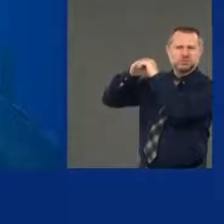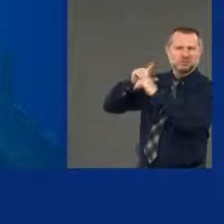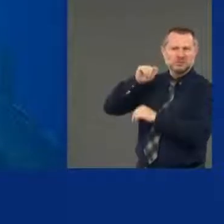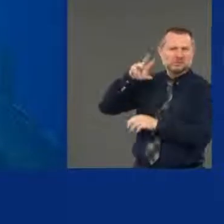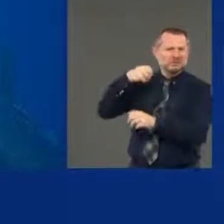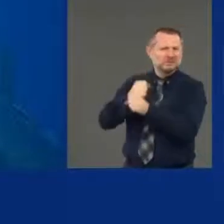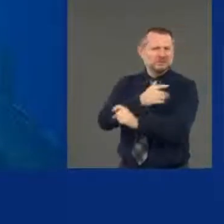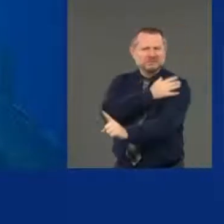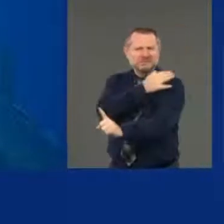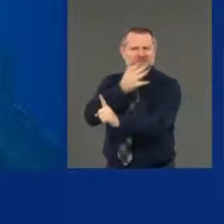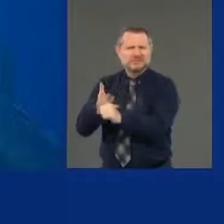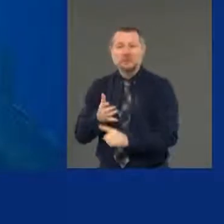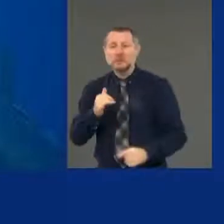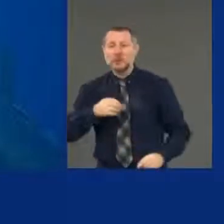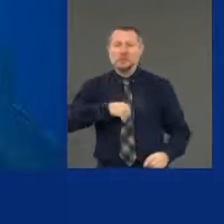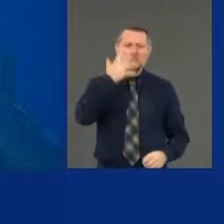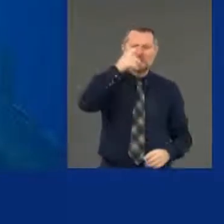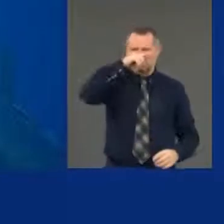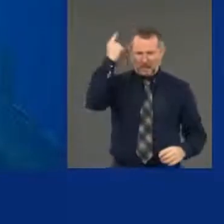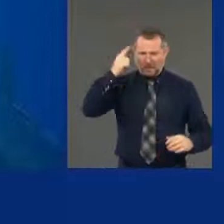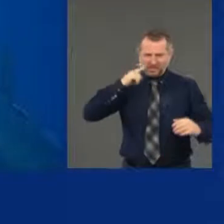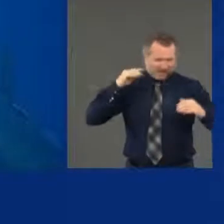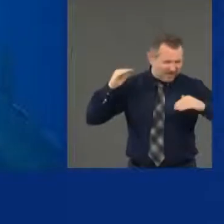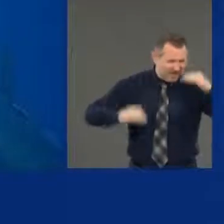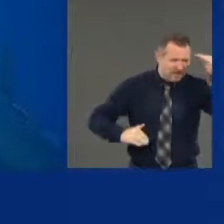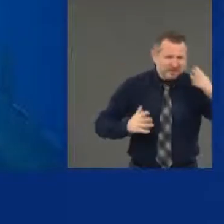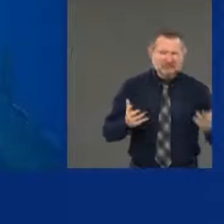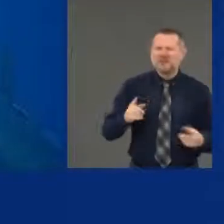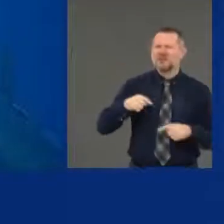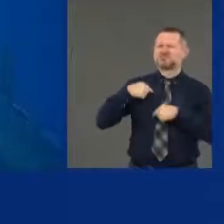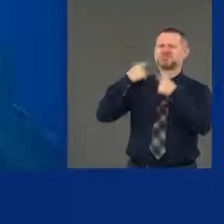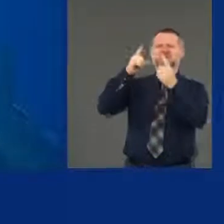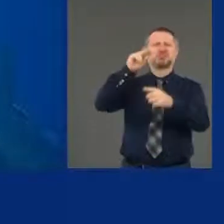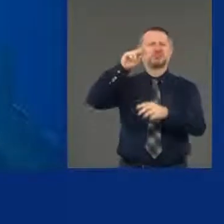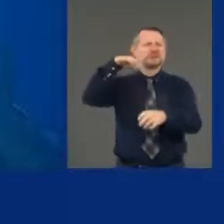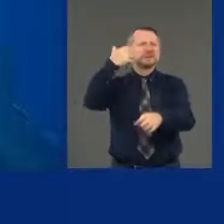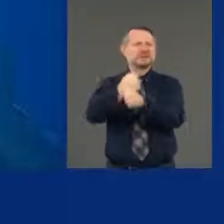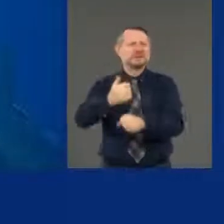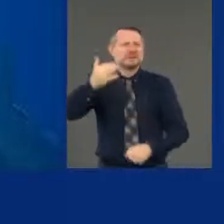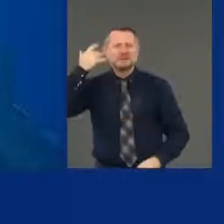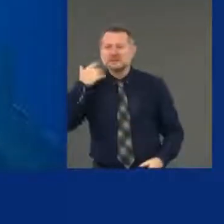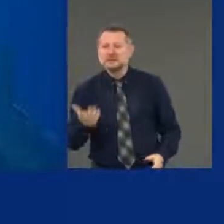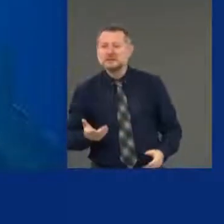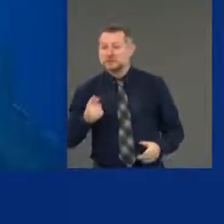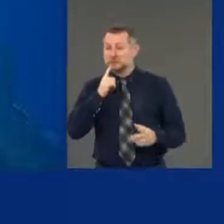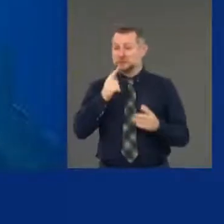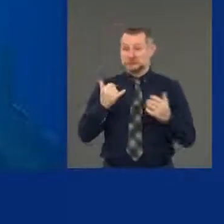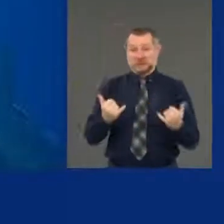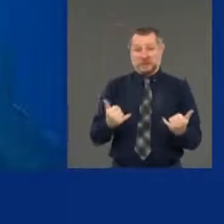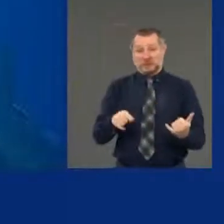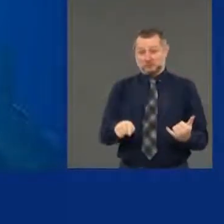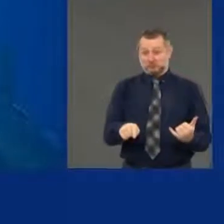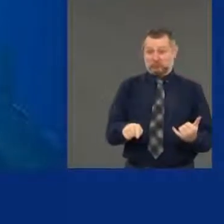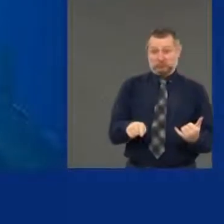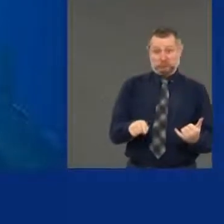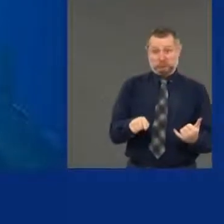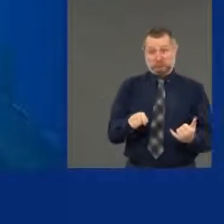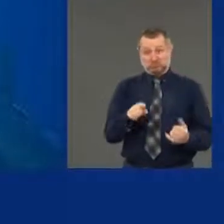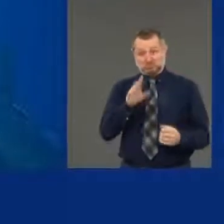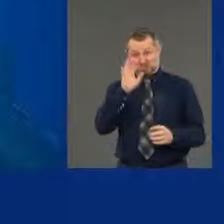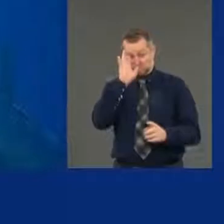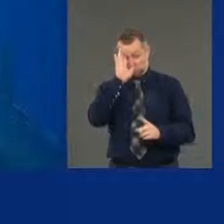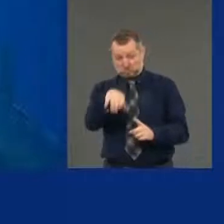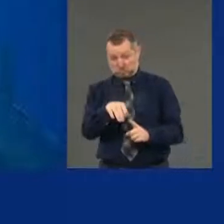decades. This is just an explosion of emotion about decades